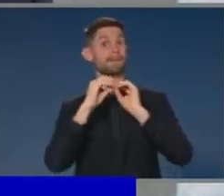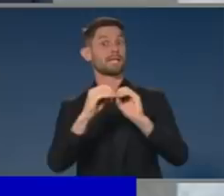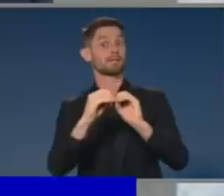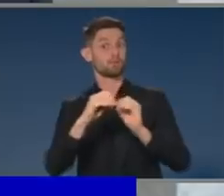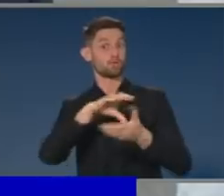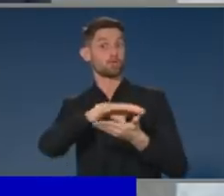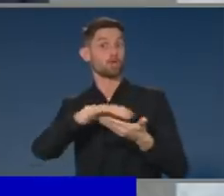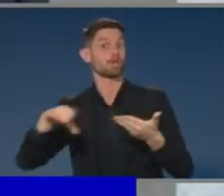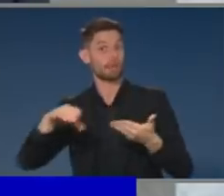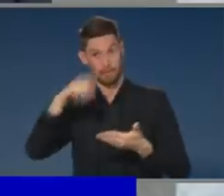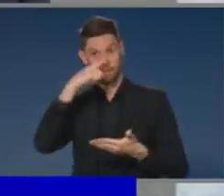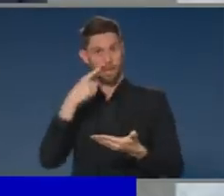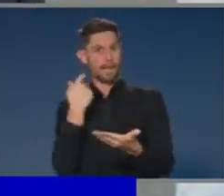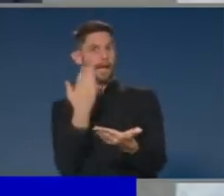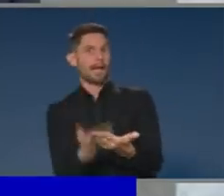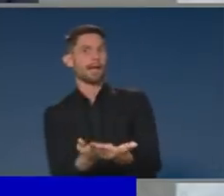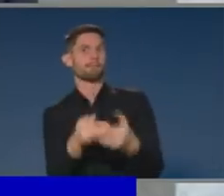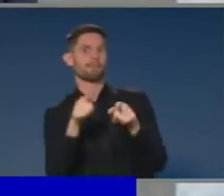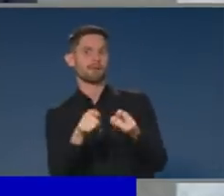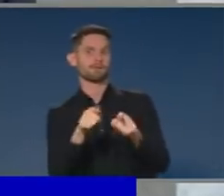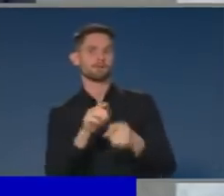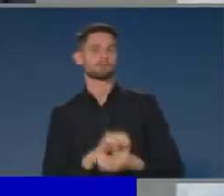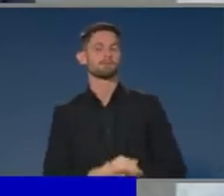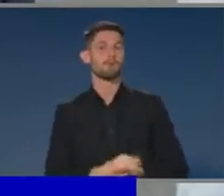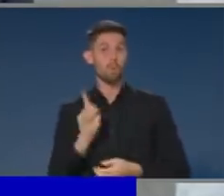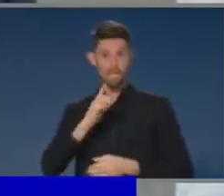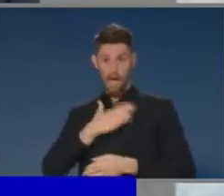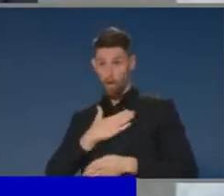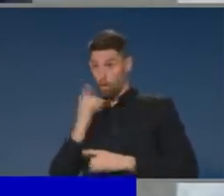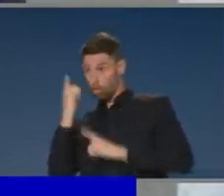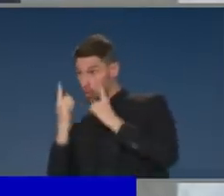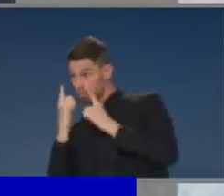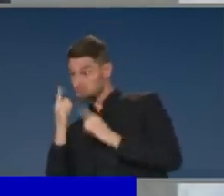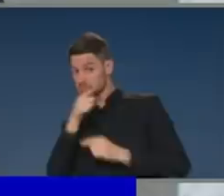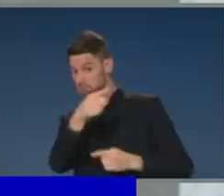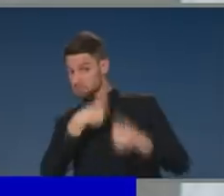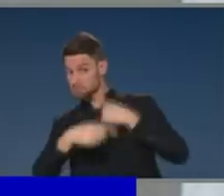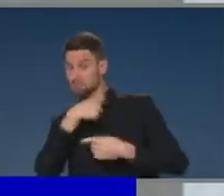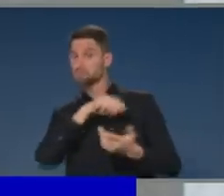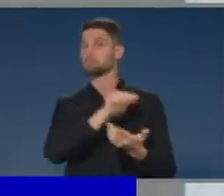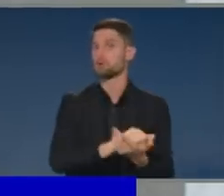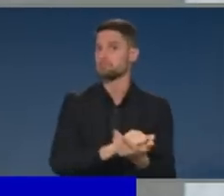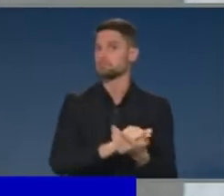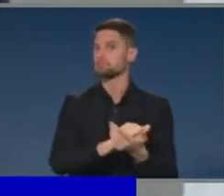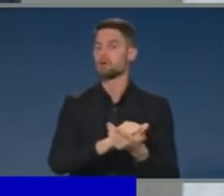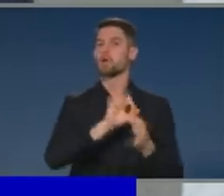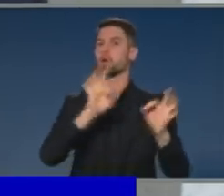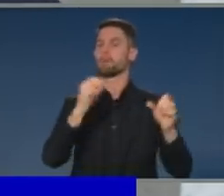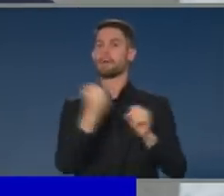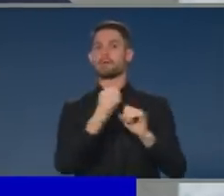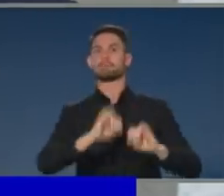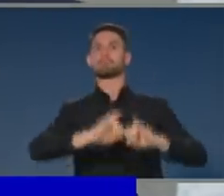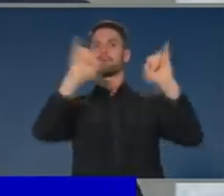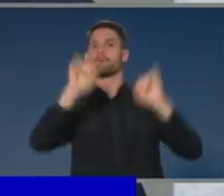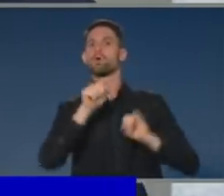It was noted that this was consistent with the Treasury estimate and this was not presenting liquidity issues. The head of APRA